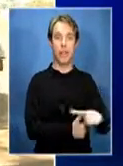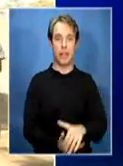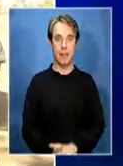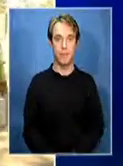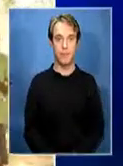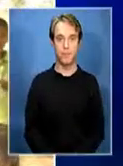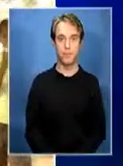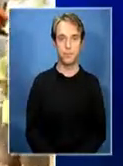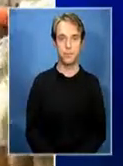of night.